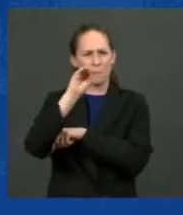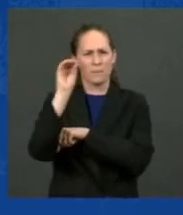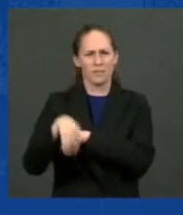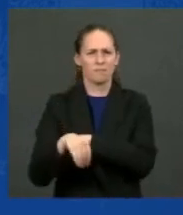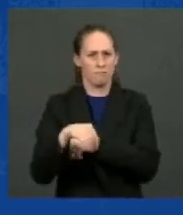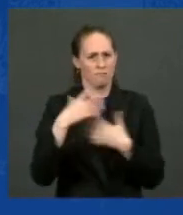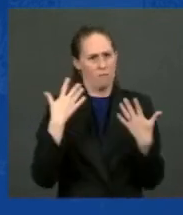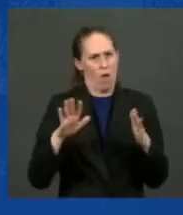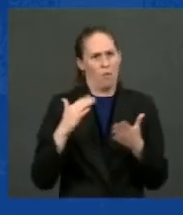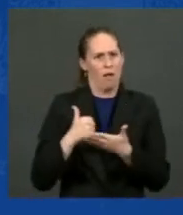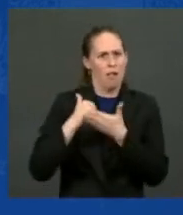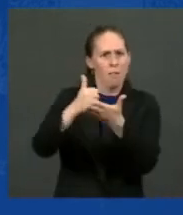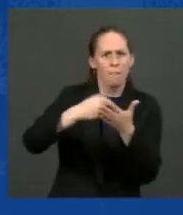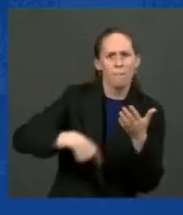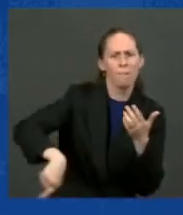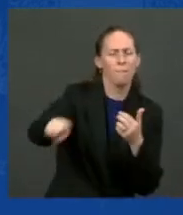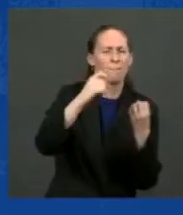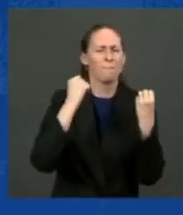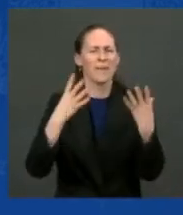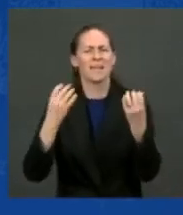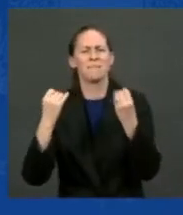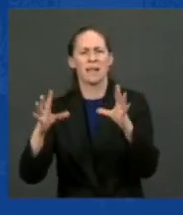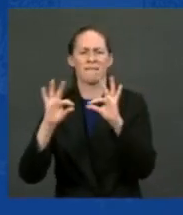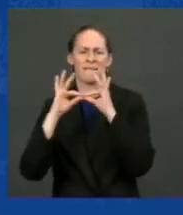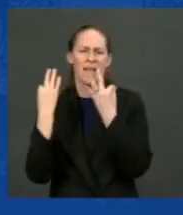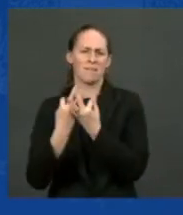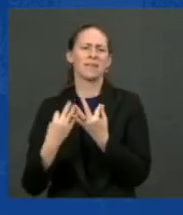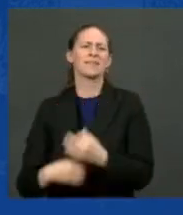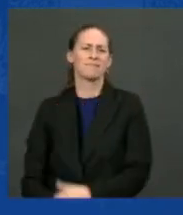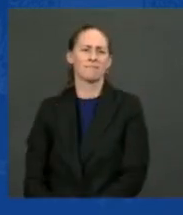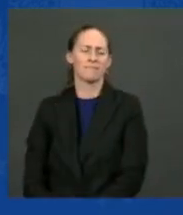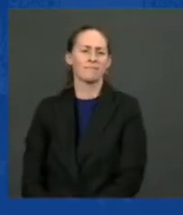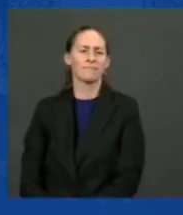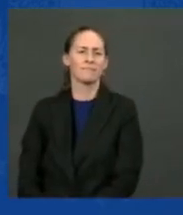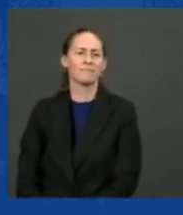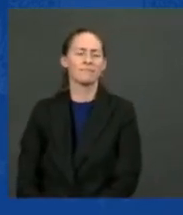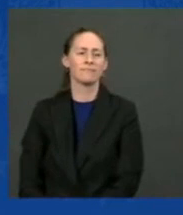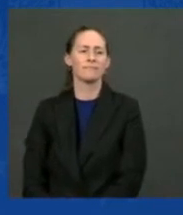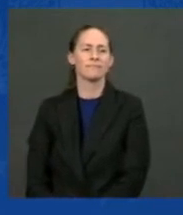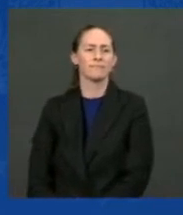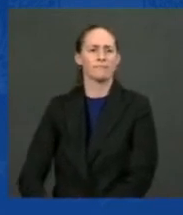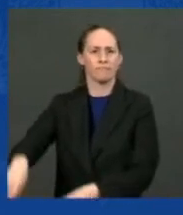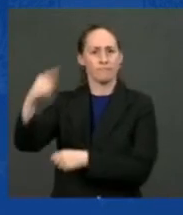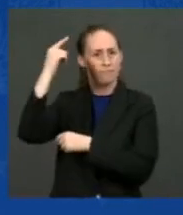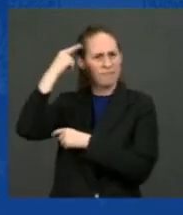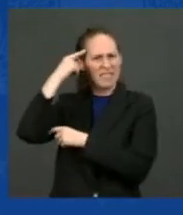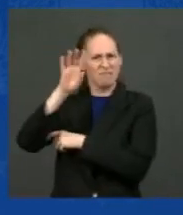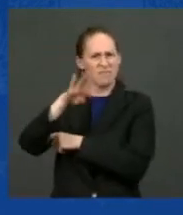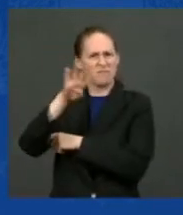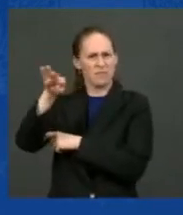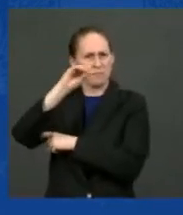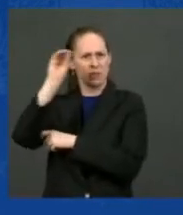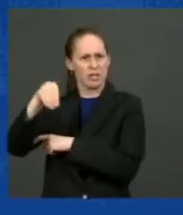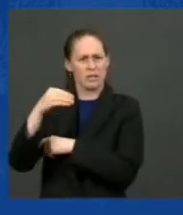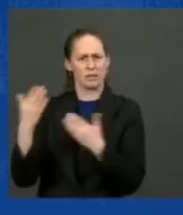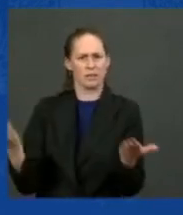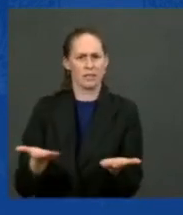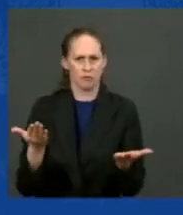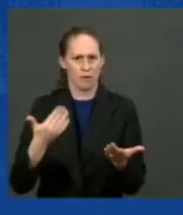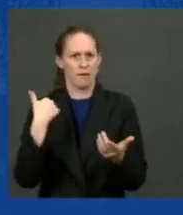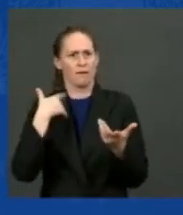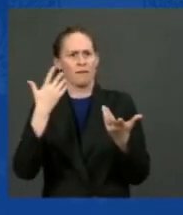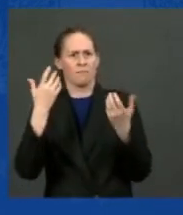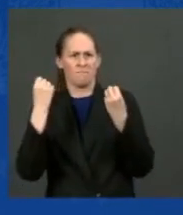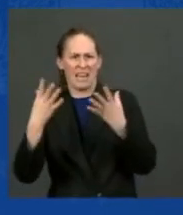families. And as I said, actually, I was wrong, in Michigan, it's 44 percent cut in child poverty. We need to keep it going.